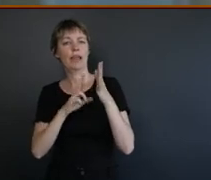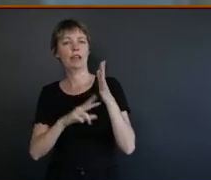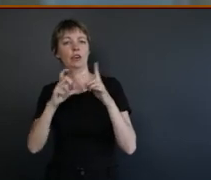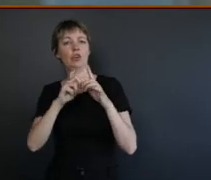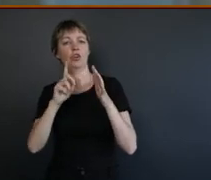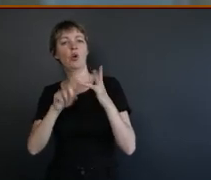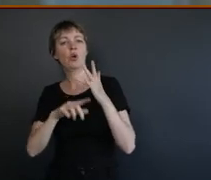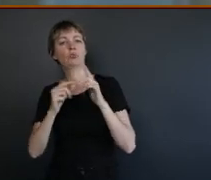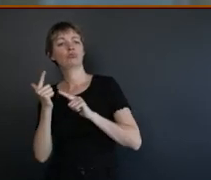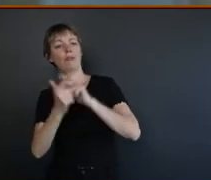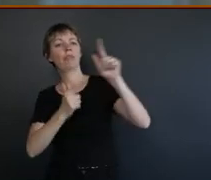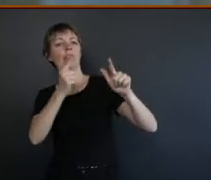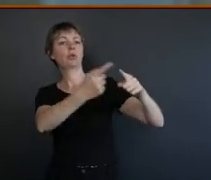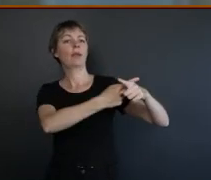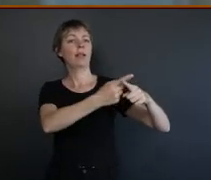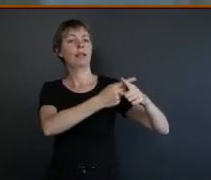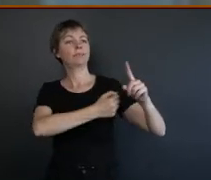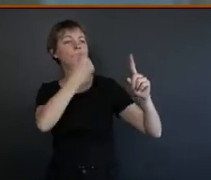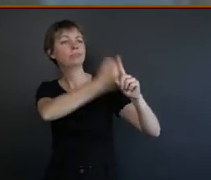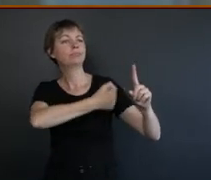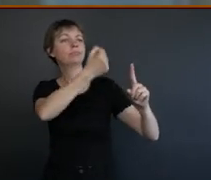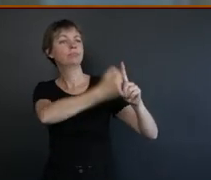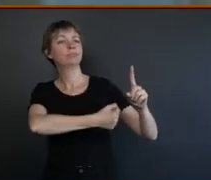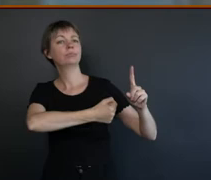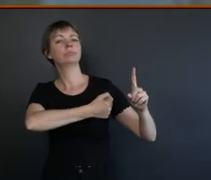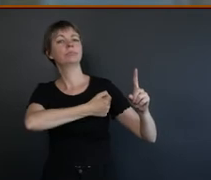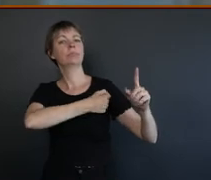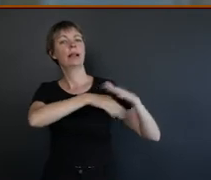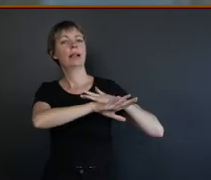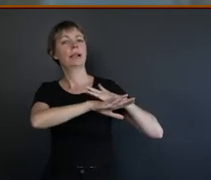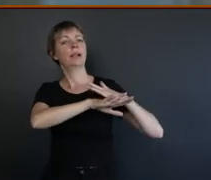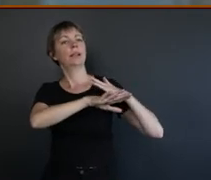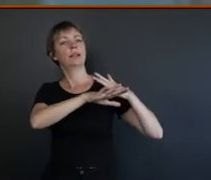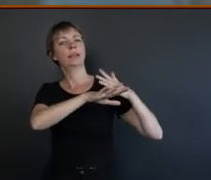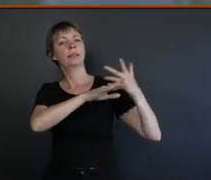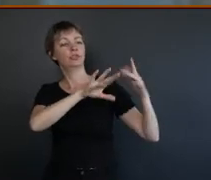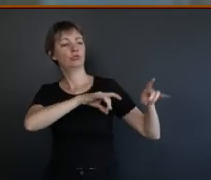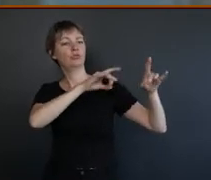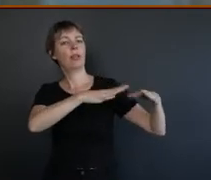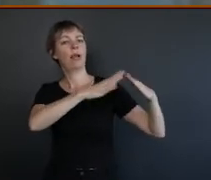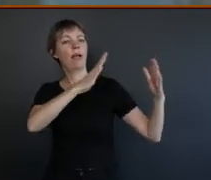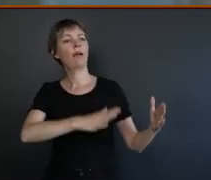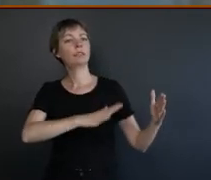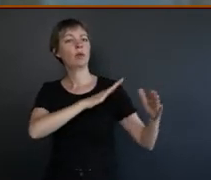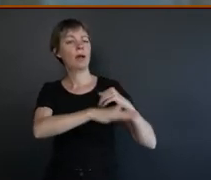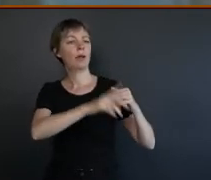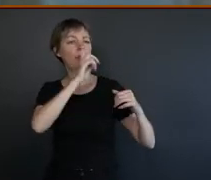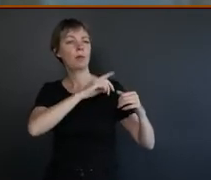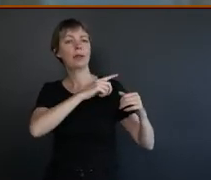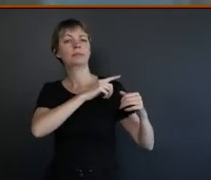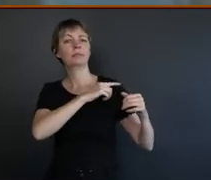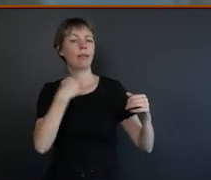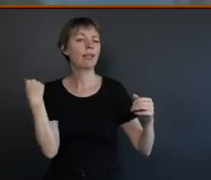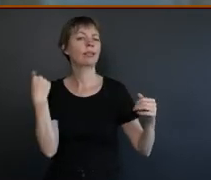about the dispossession and the murderings and the massacres that was occurring here in Australia. And then we jump forward, you know, to 1988